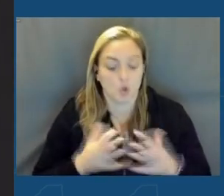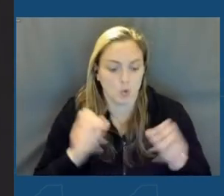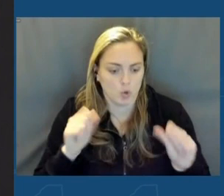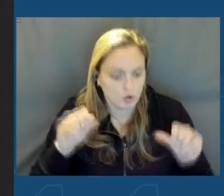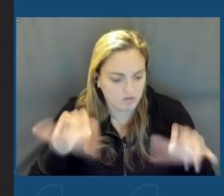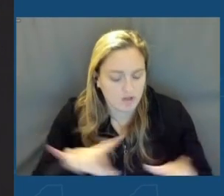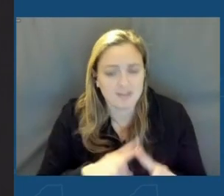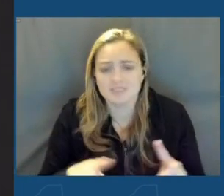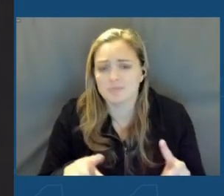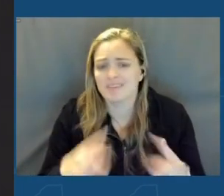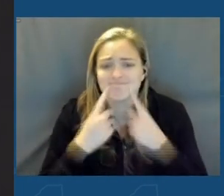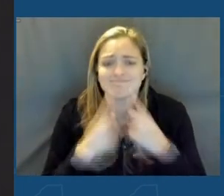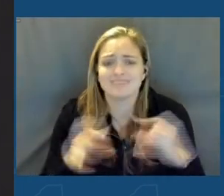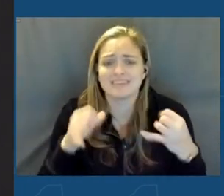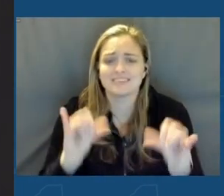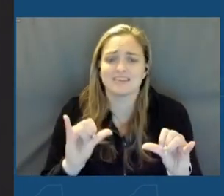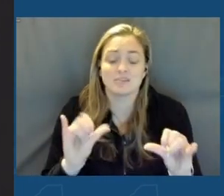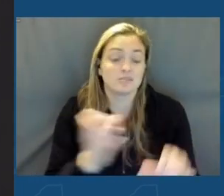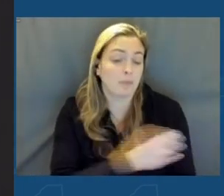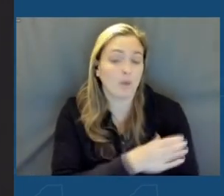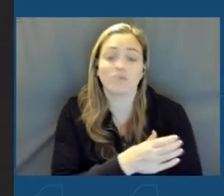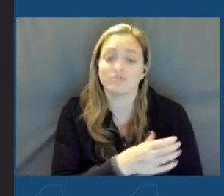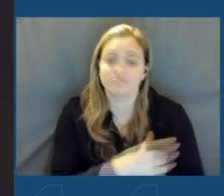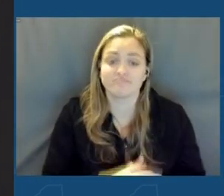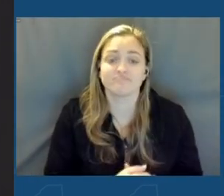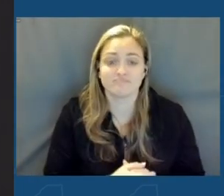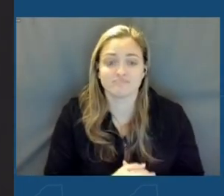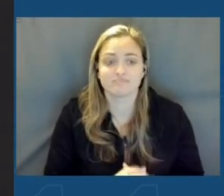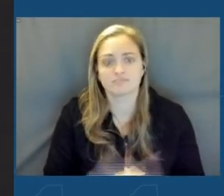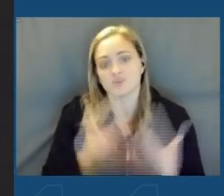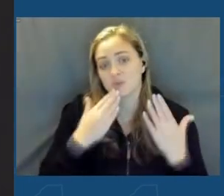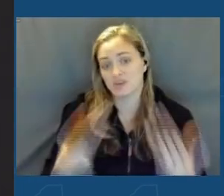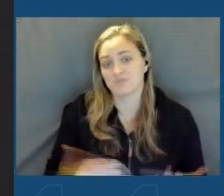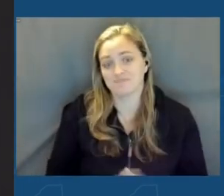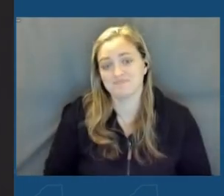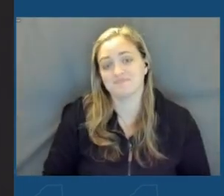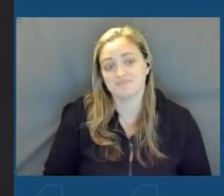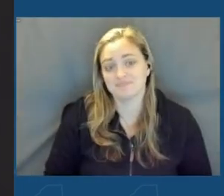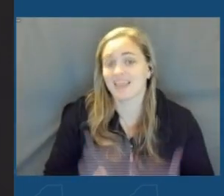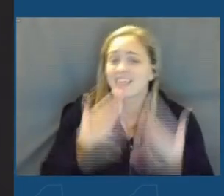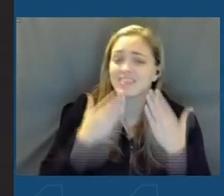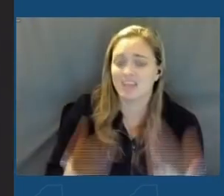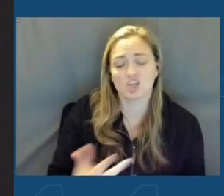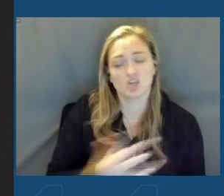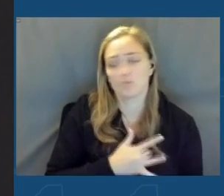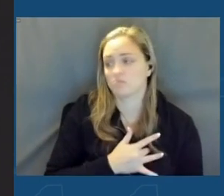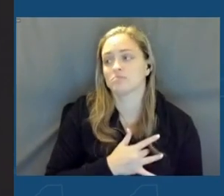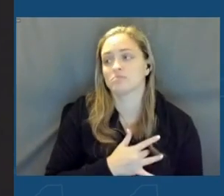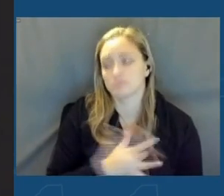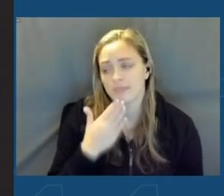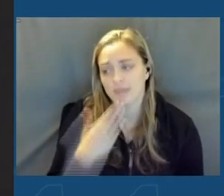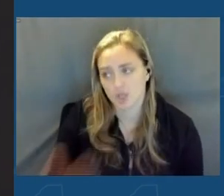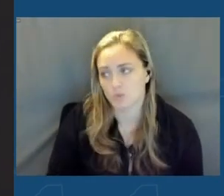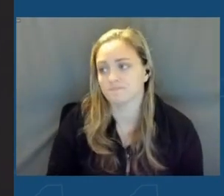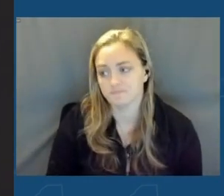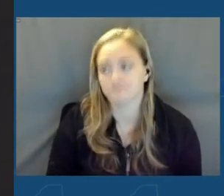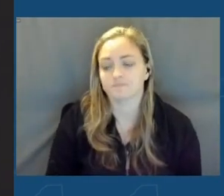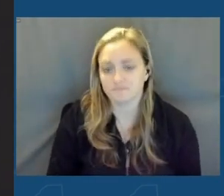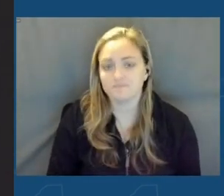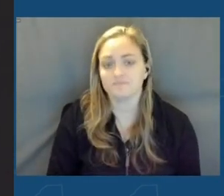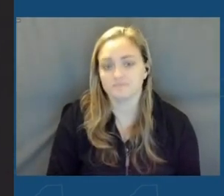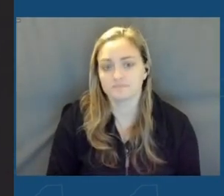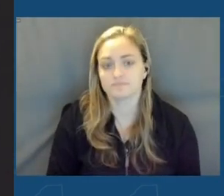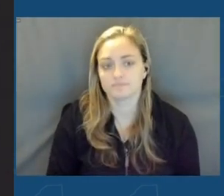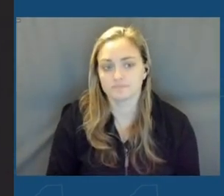and it didn't. It's here today. This is powerful. So I say thank you. Thank you from the bottom of my heart, Sanjay, for just giving us